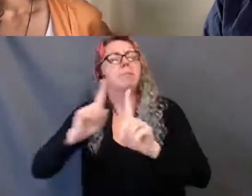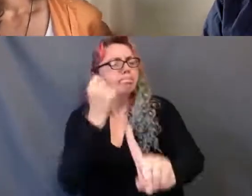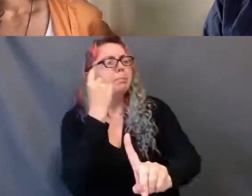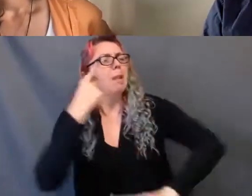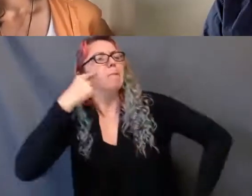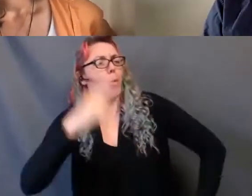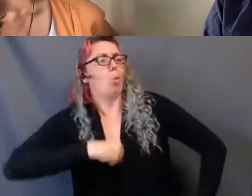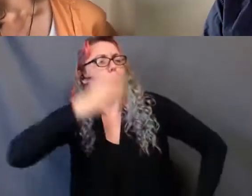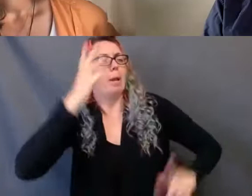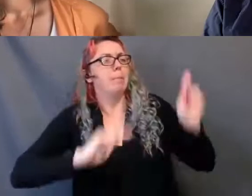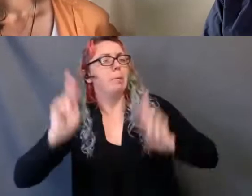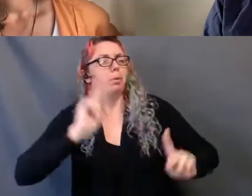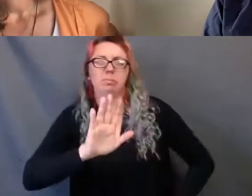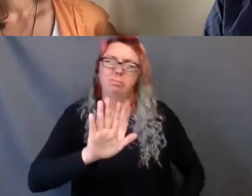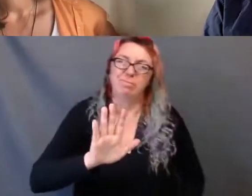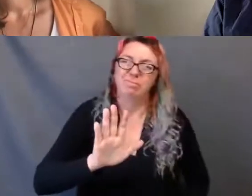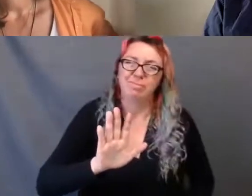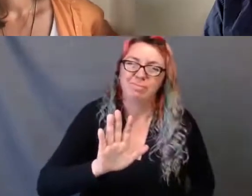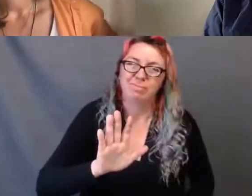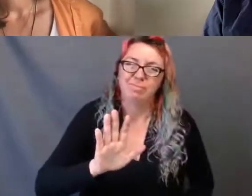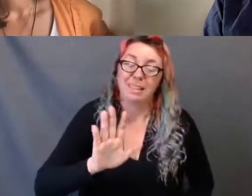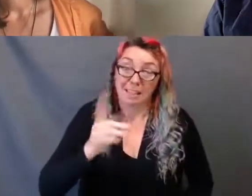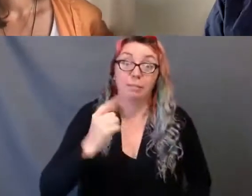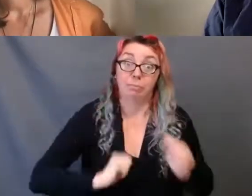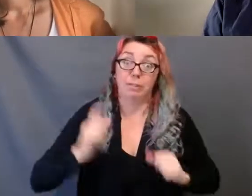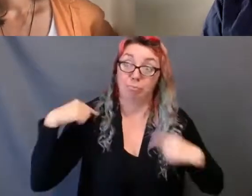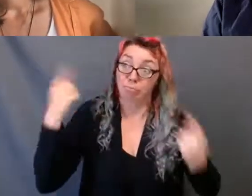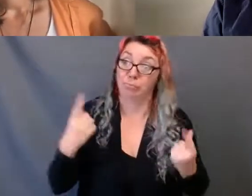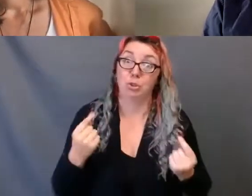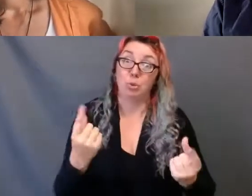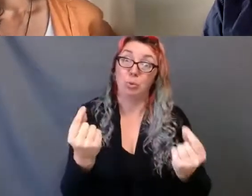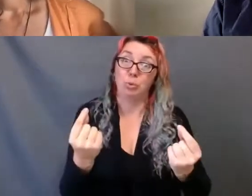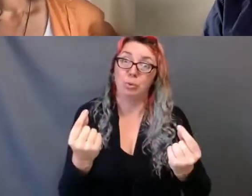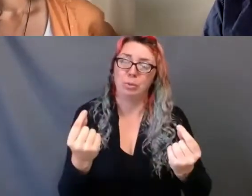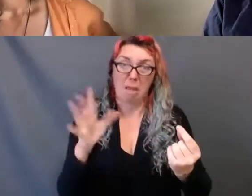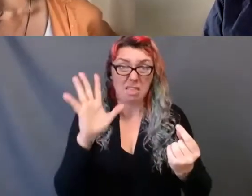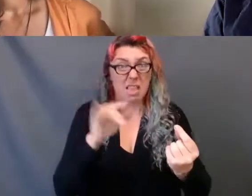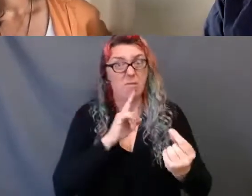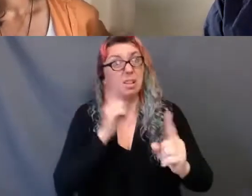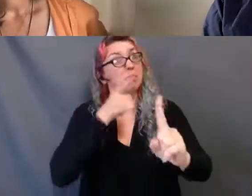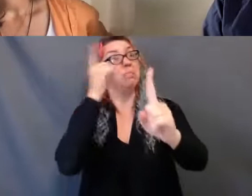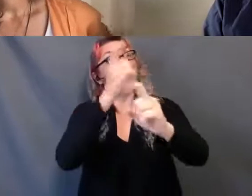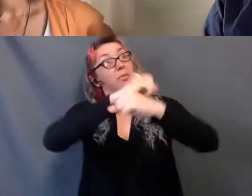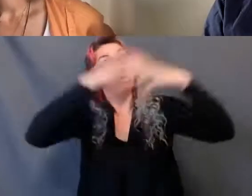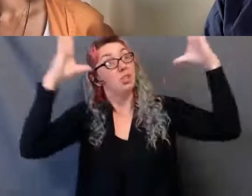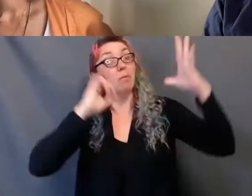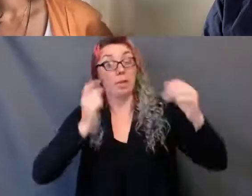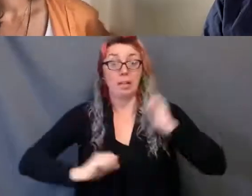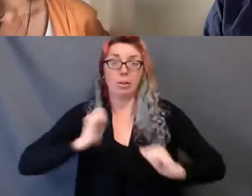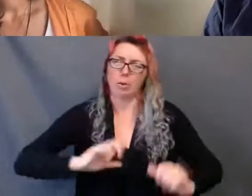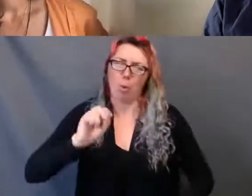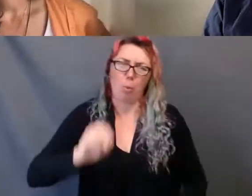buildings resist change and are fundamentally preoccupied with their authority and continued relevance. The structures